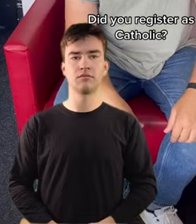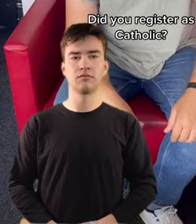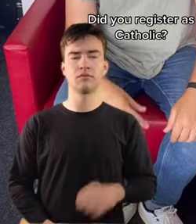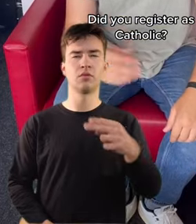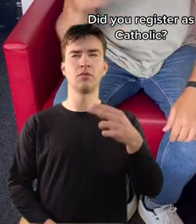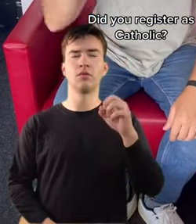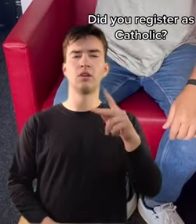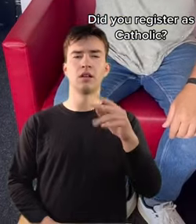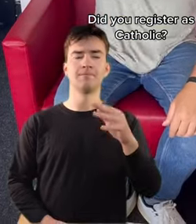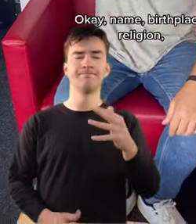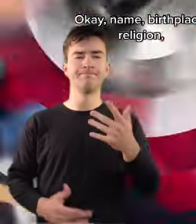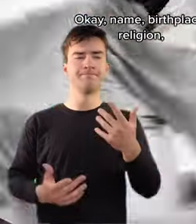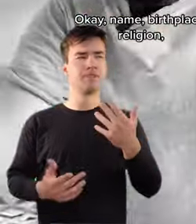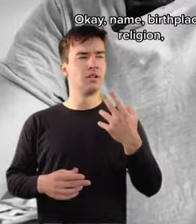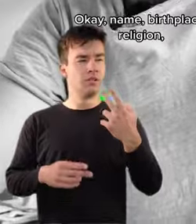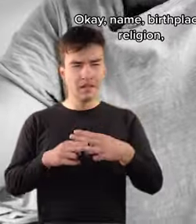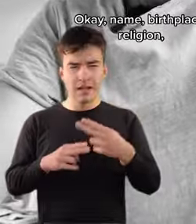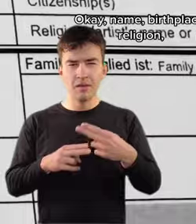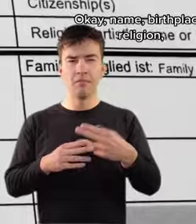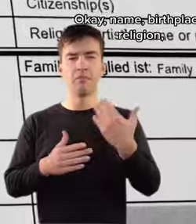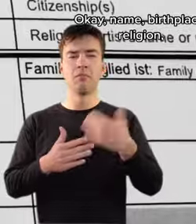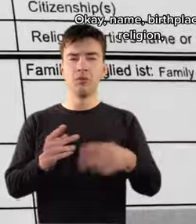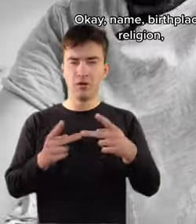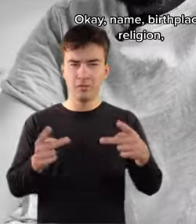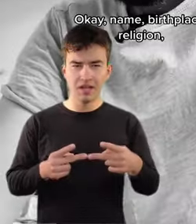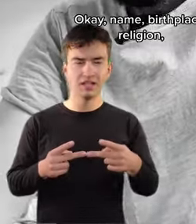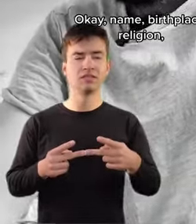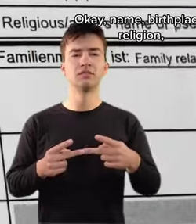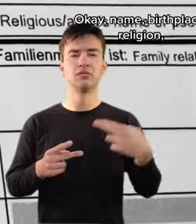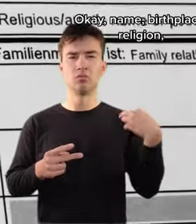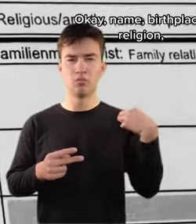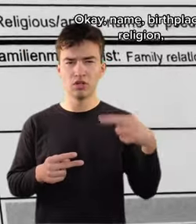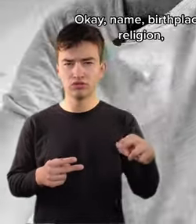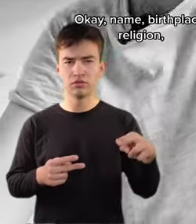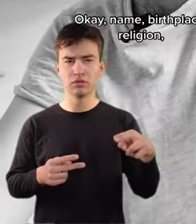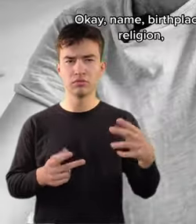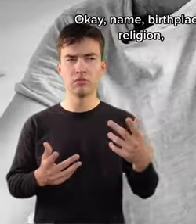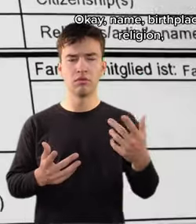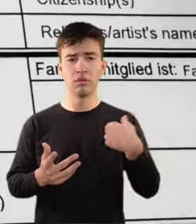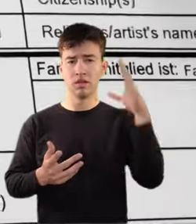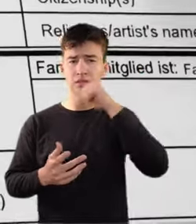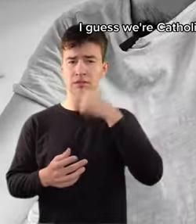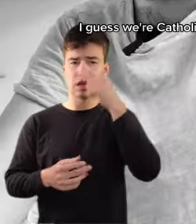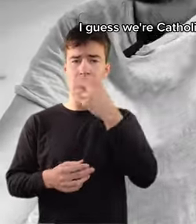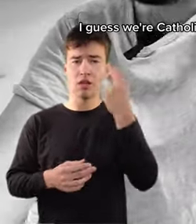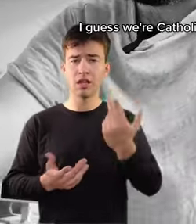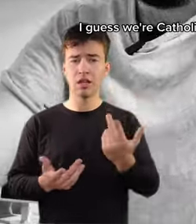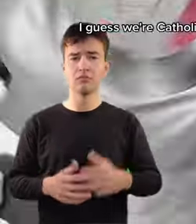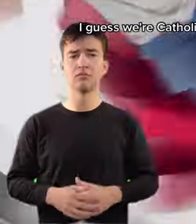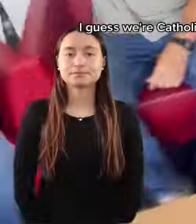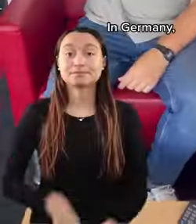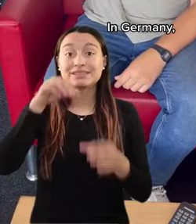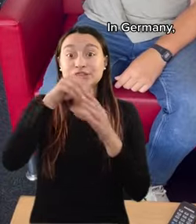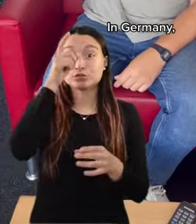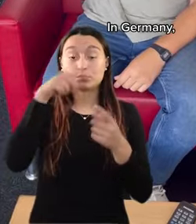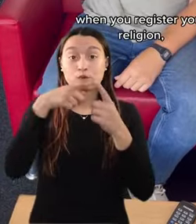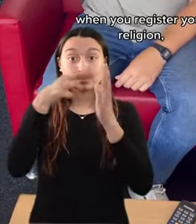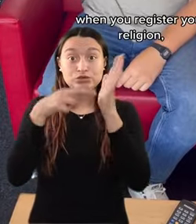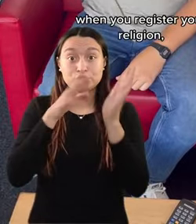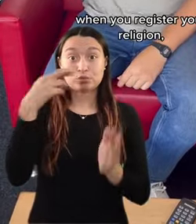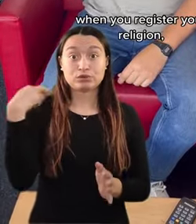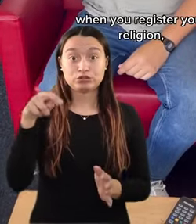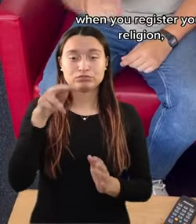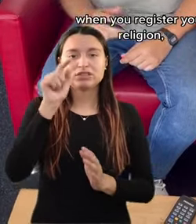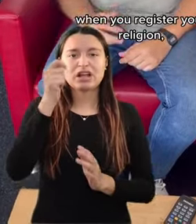Catholic? Okay, name, birthplace, religion. I guess we're Catholic. In Germany,